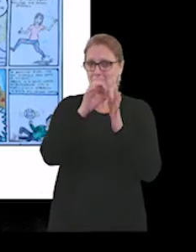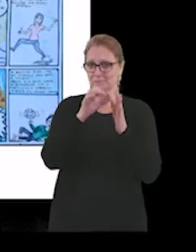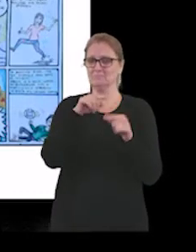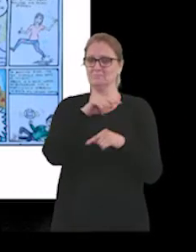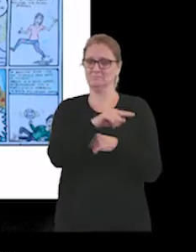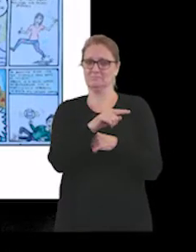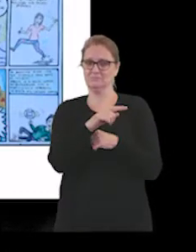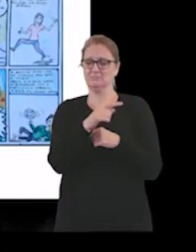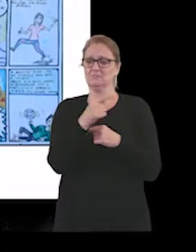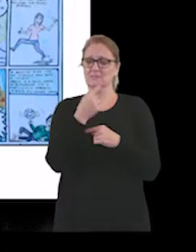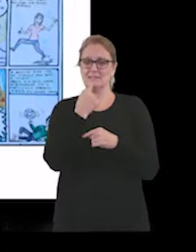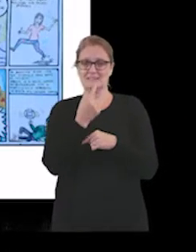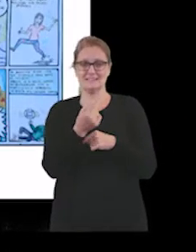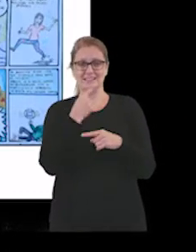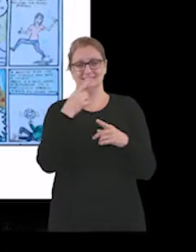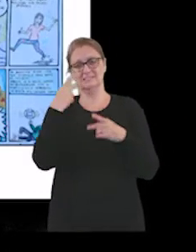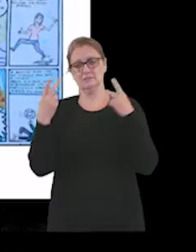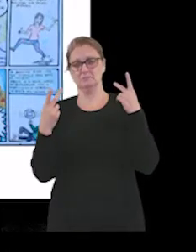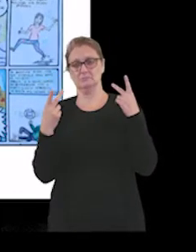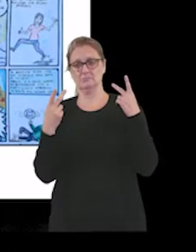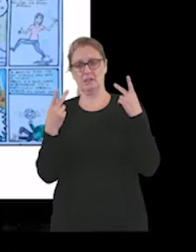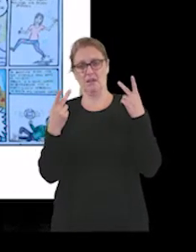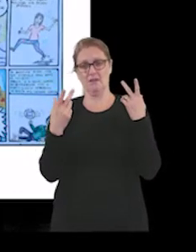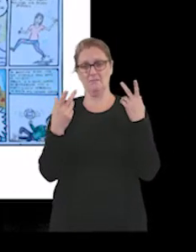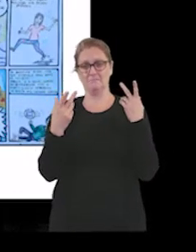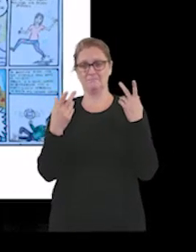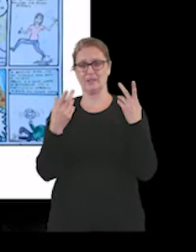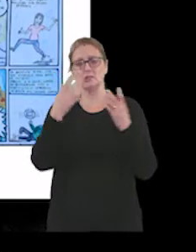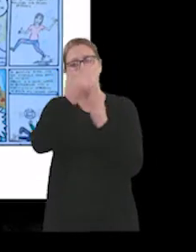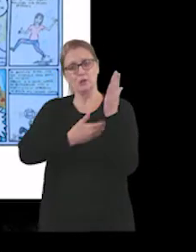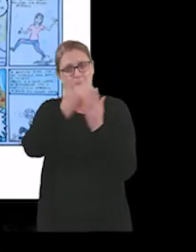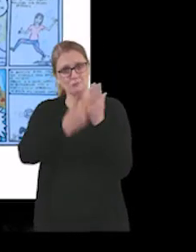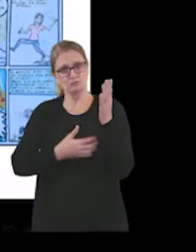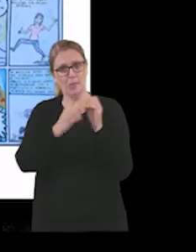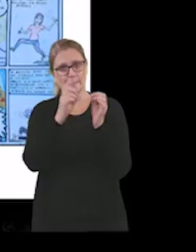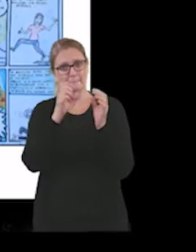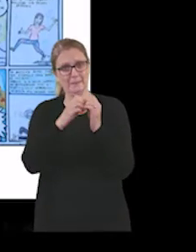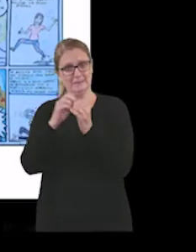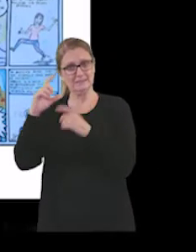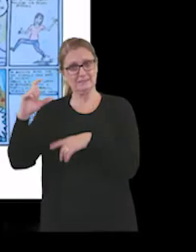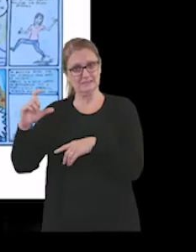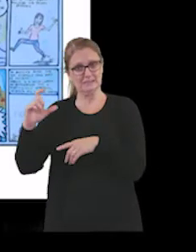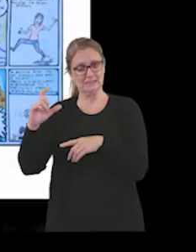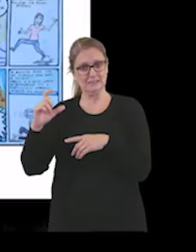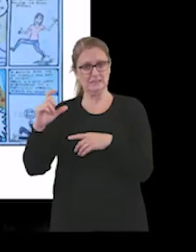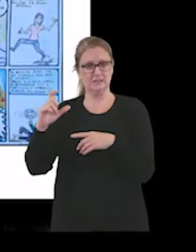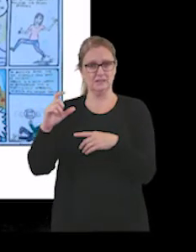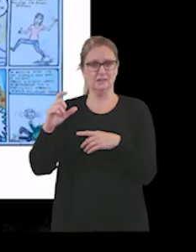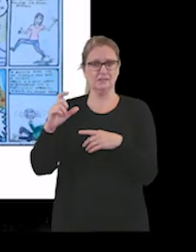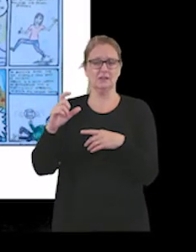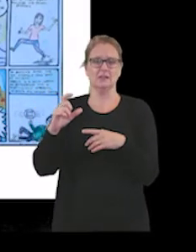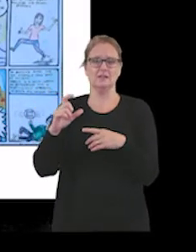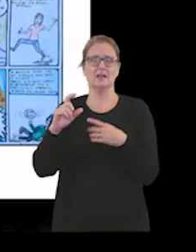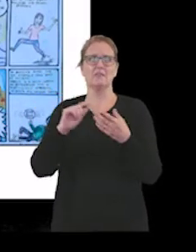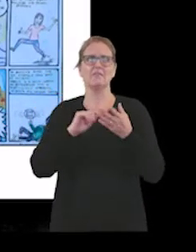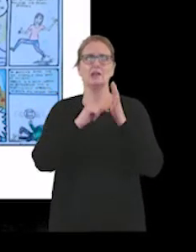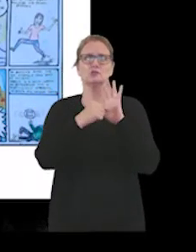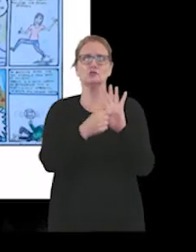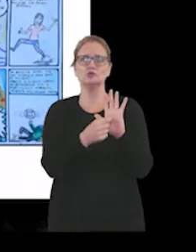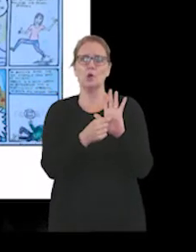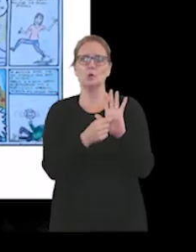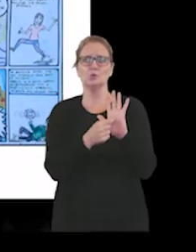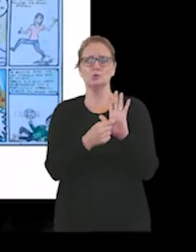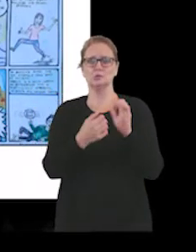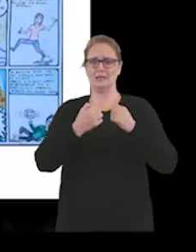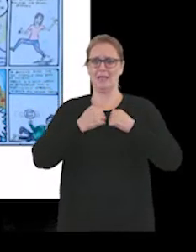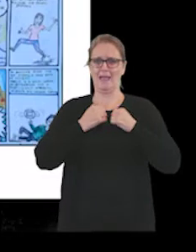our silent emergency, which was aired on Eve, showcased our street triage